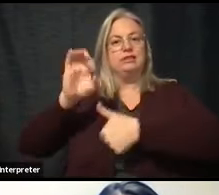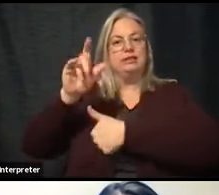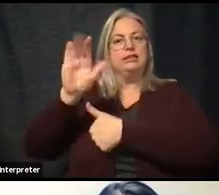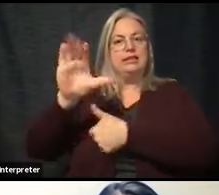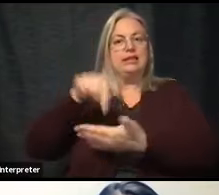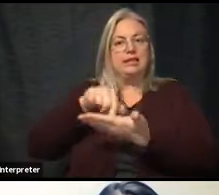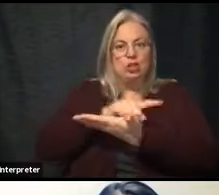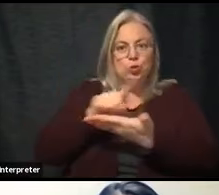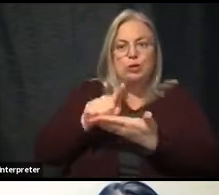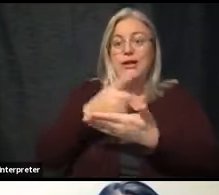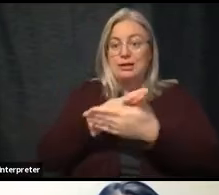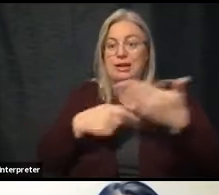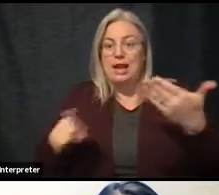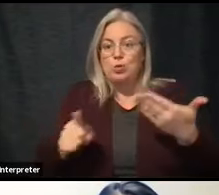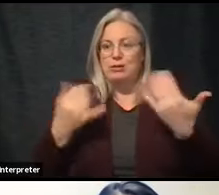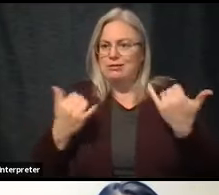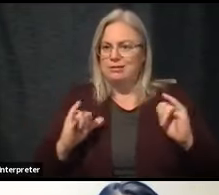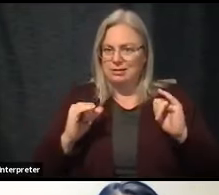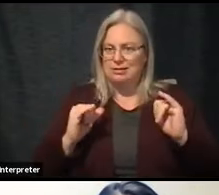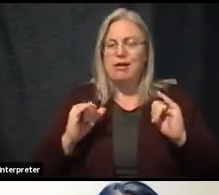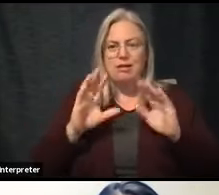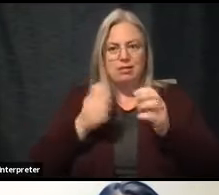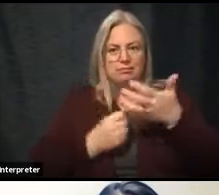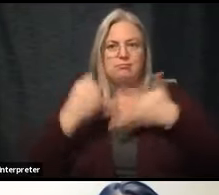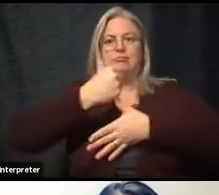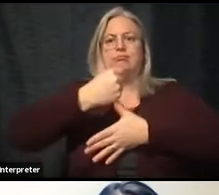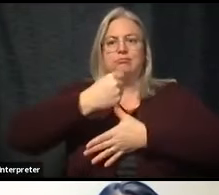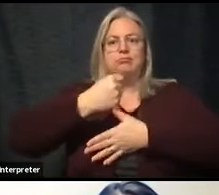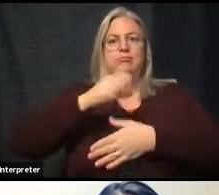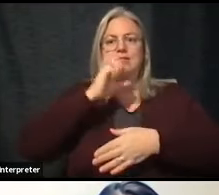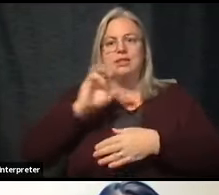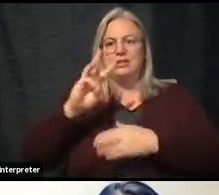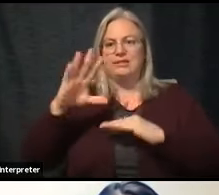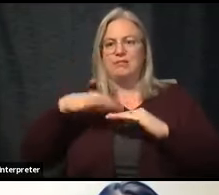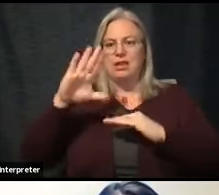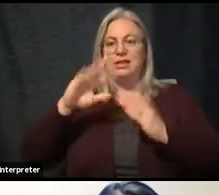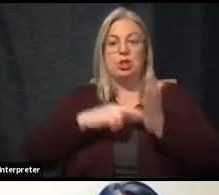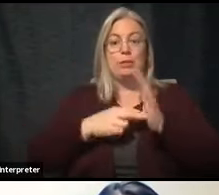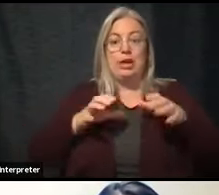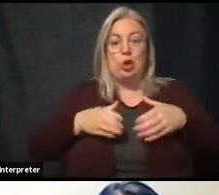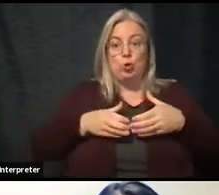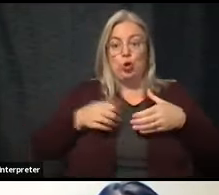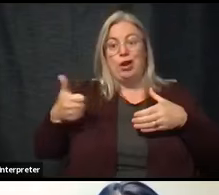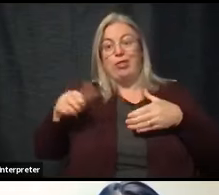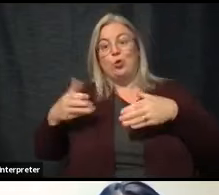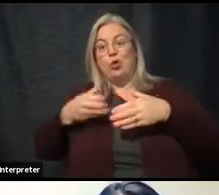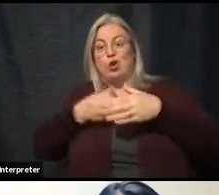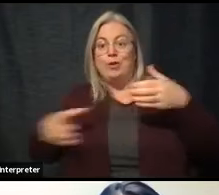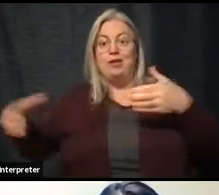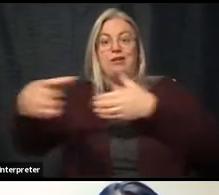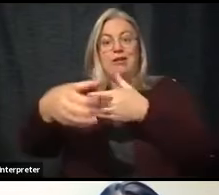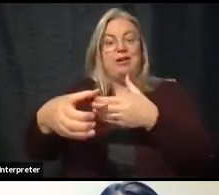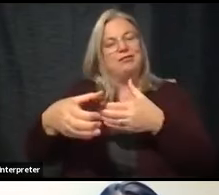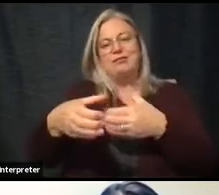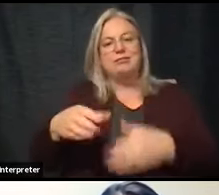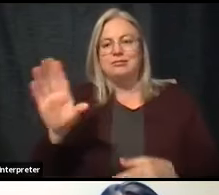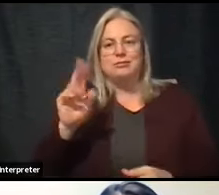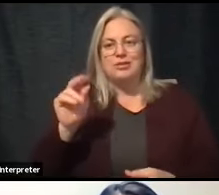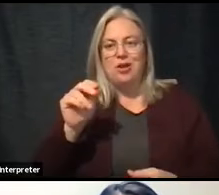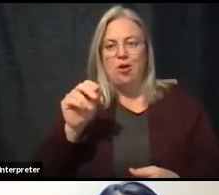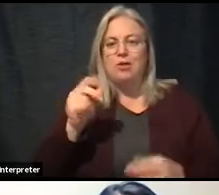and moving forward will still be our primary focus. So groups are not getting ahead. But understand that we have to